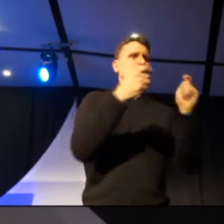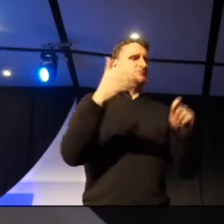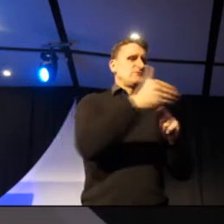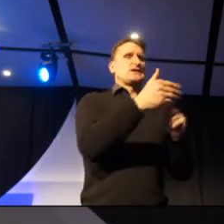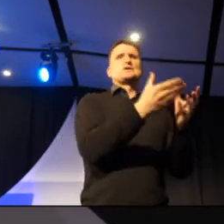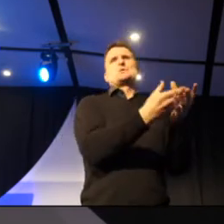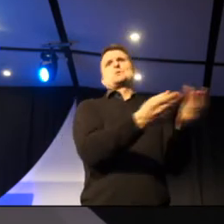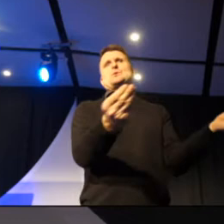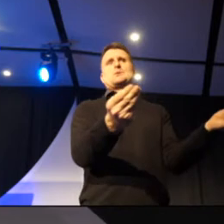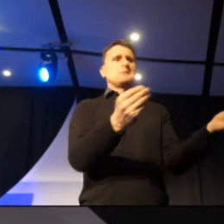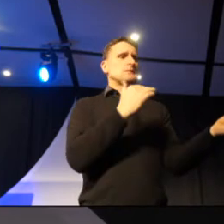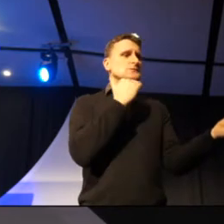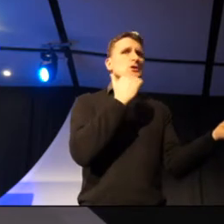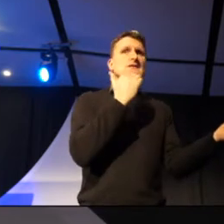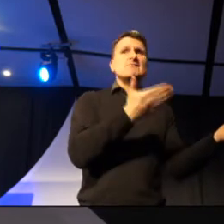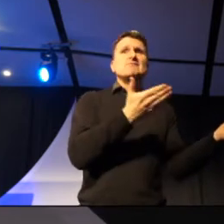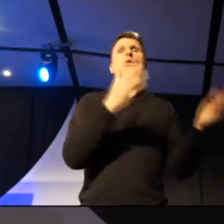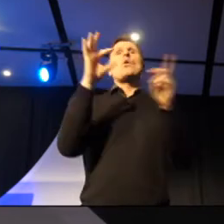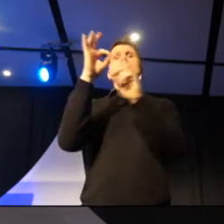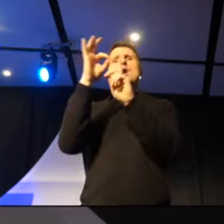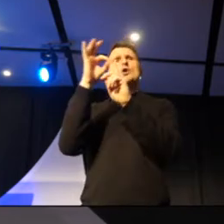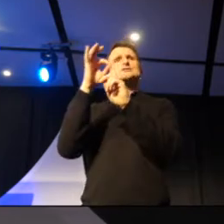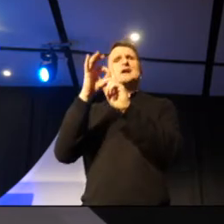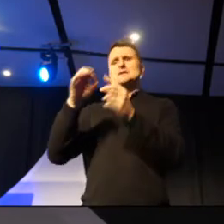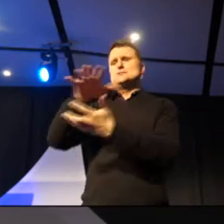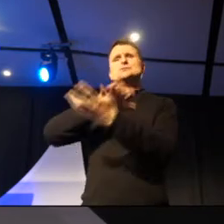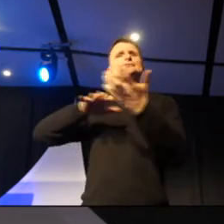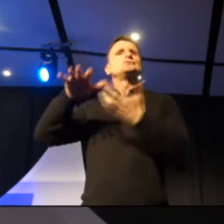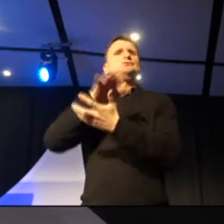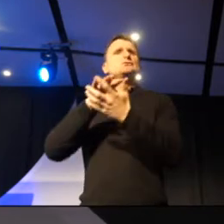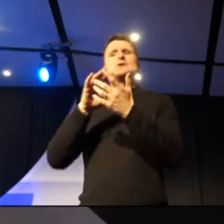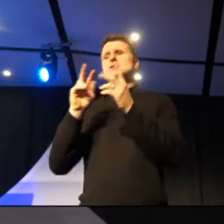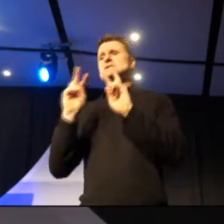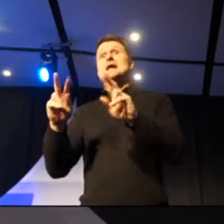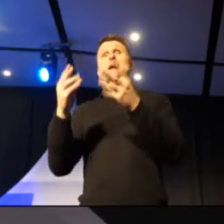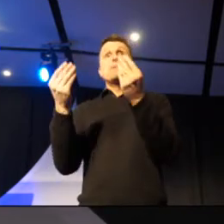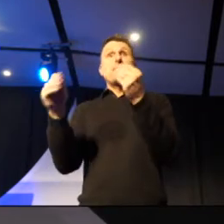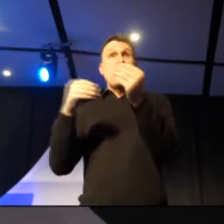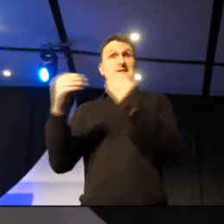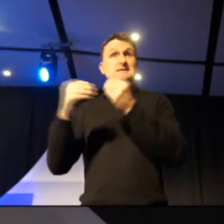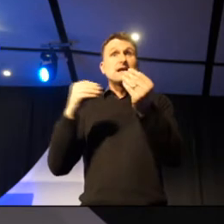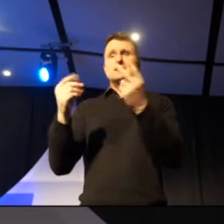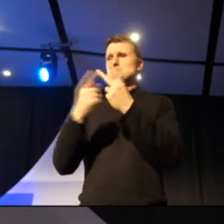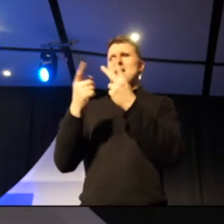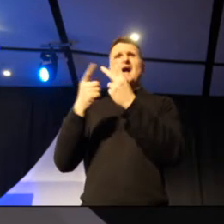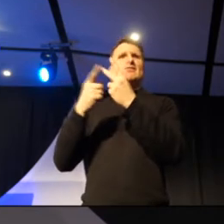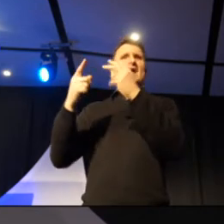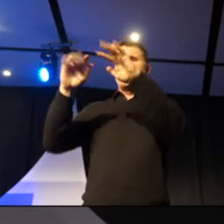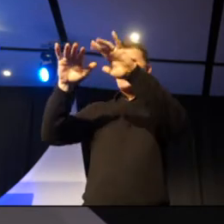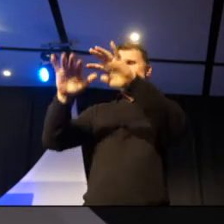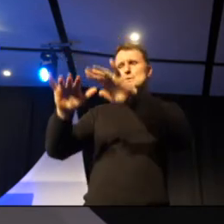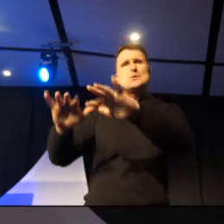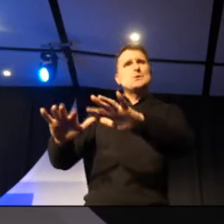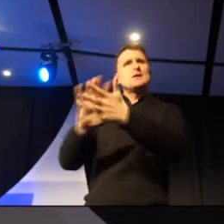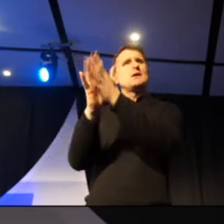kind of barren is, as well as pollution. And pollution not just focusing on plastics, but other sedimentation and other effects that are happening.